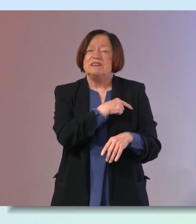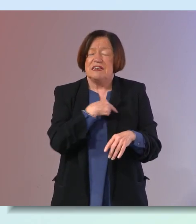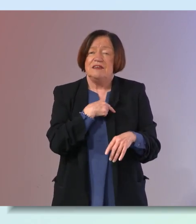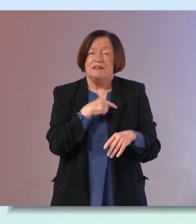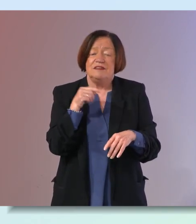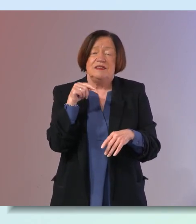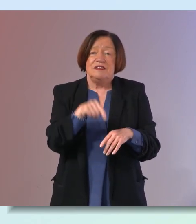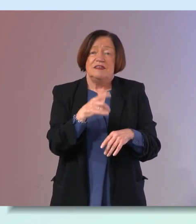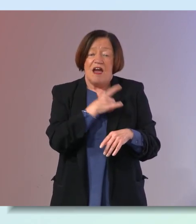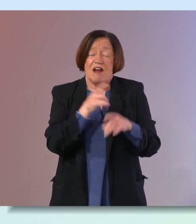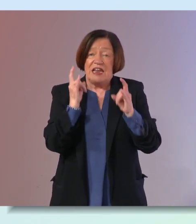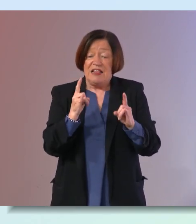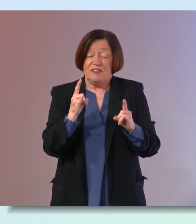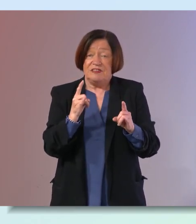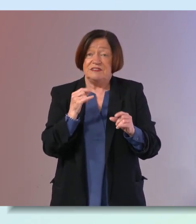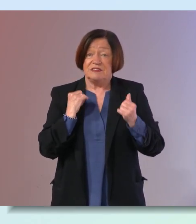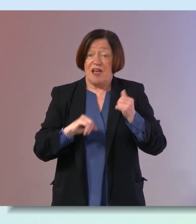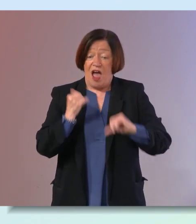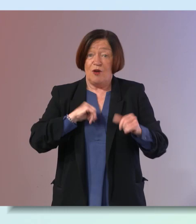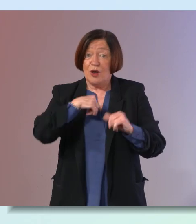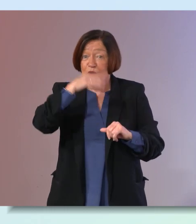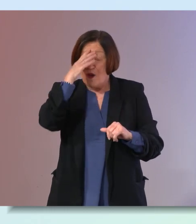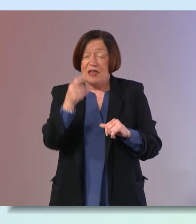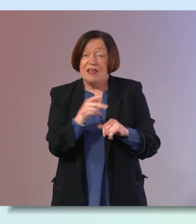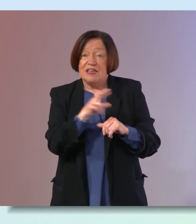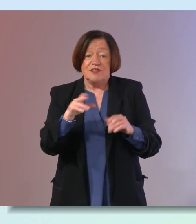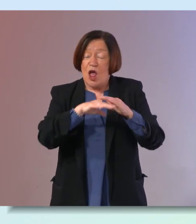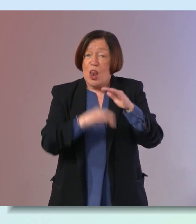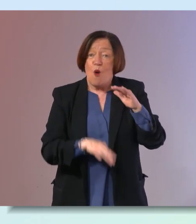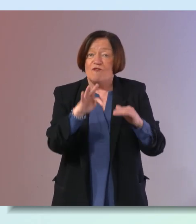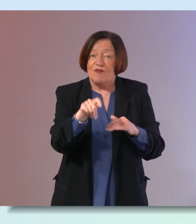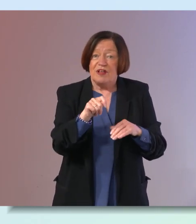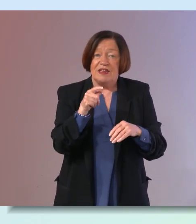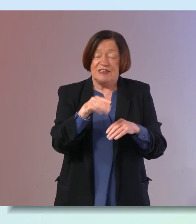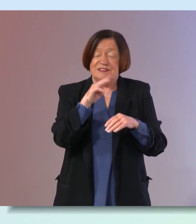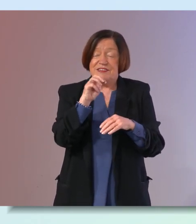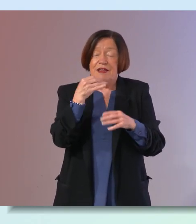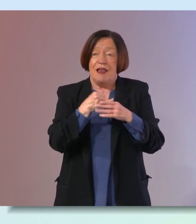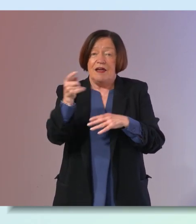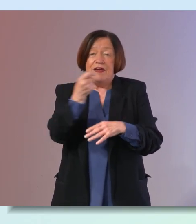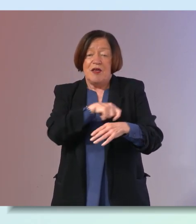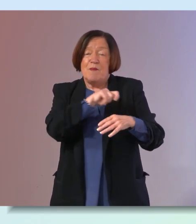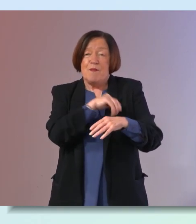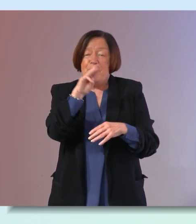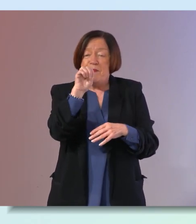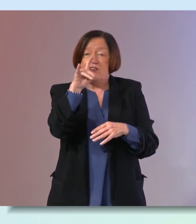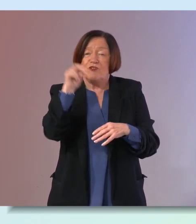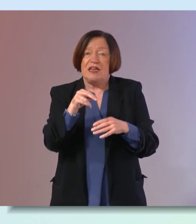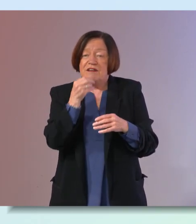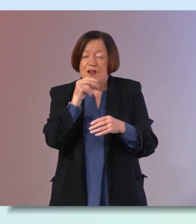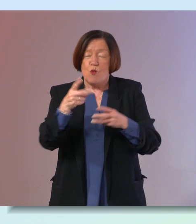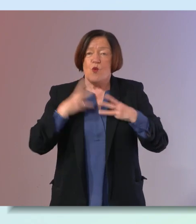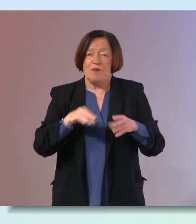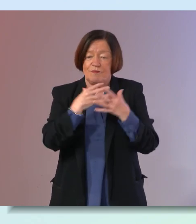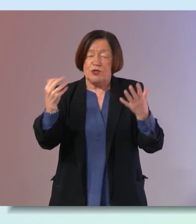the the heart healthiest diet that we know of is actually not a low-fat diet at all it's the mediterranean diet we know for women in particular there's a